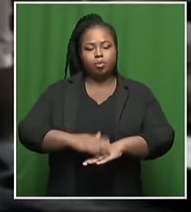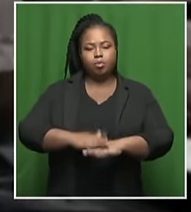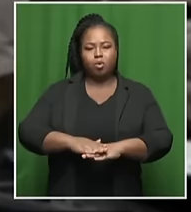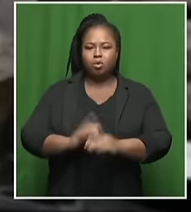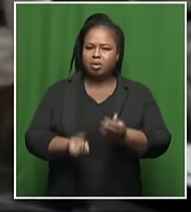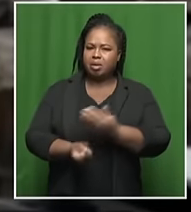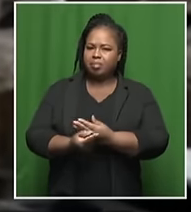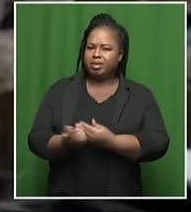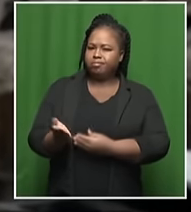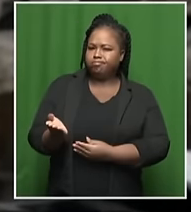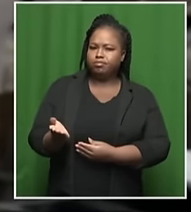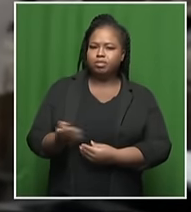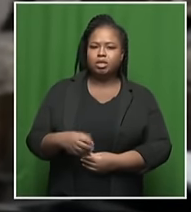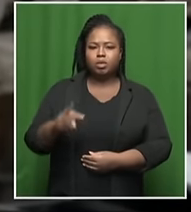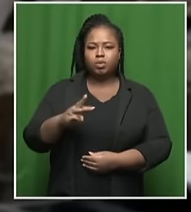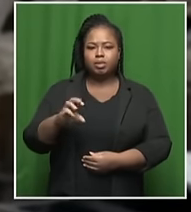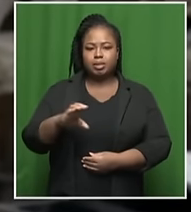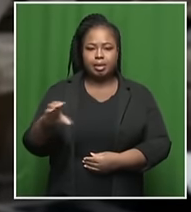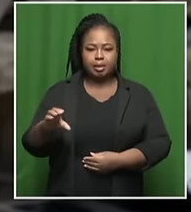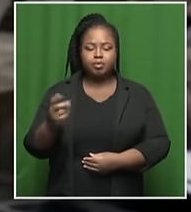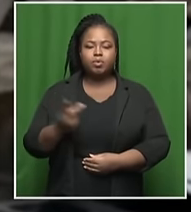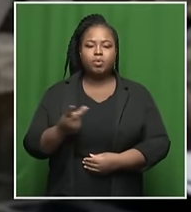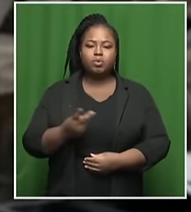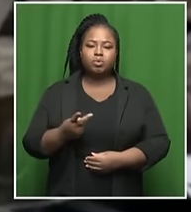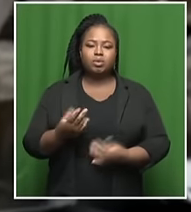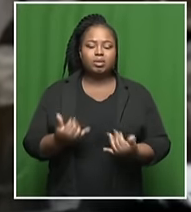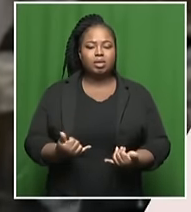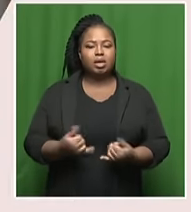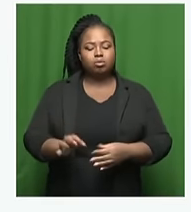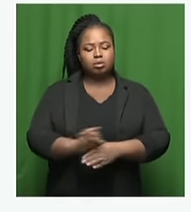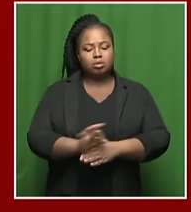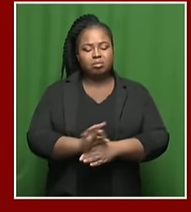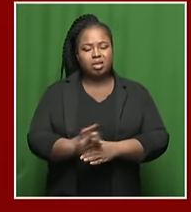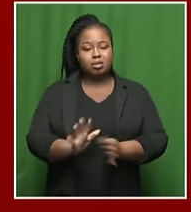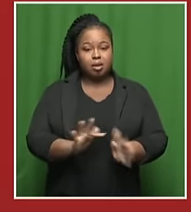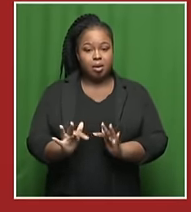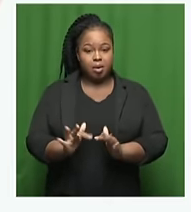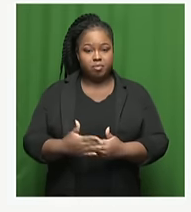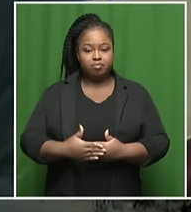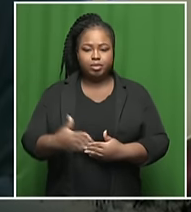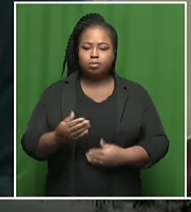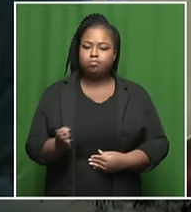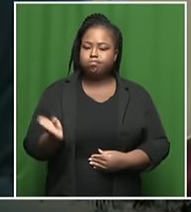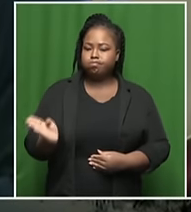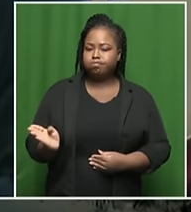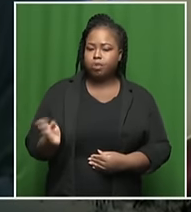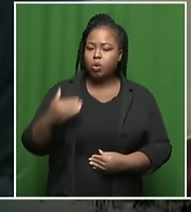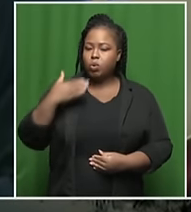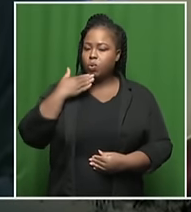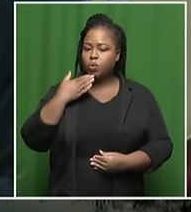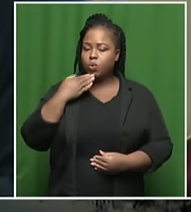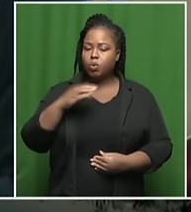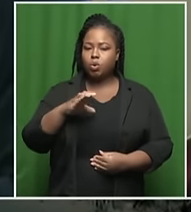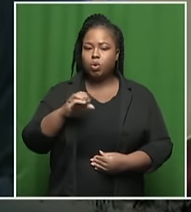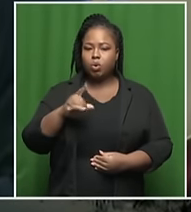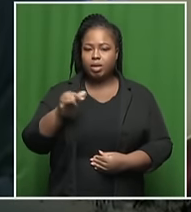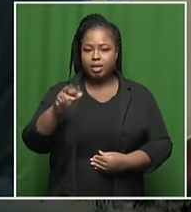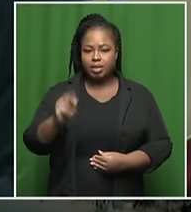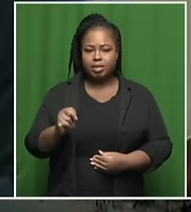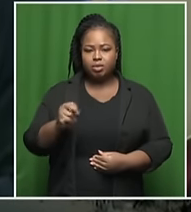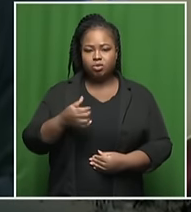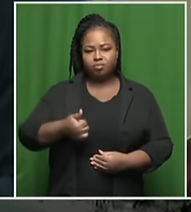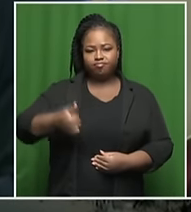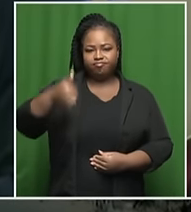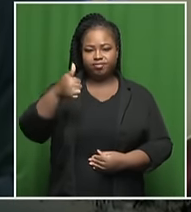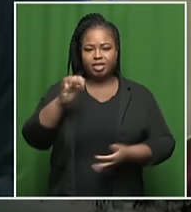conditions in the Western Cape and also the contingency plans in place, we're joined virtually now by Colin Diner who's Head